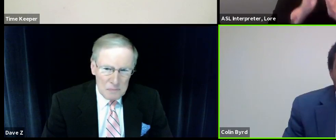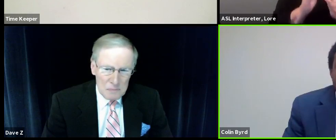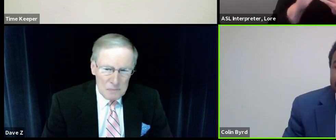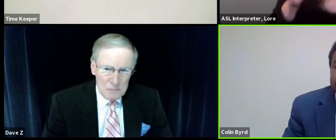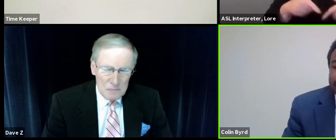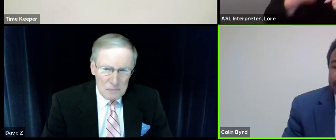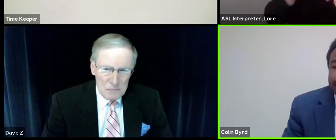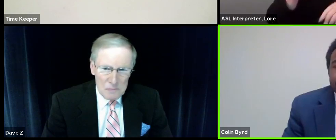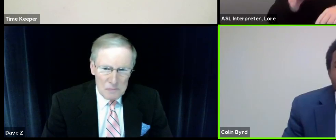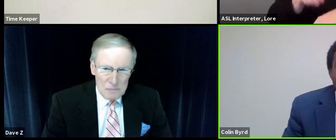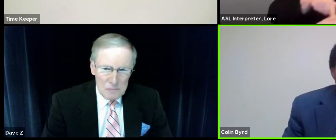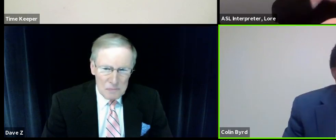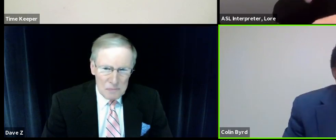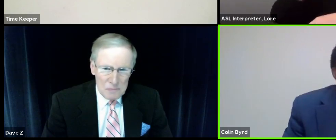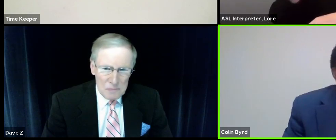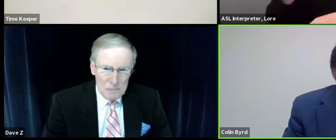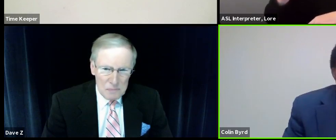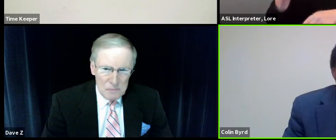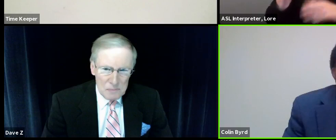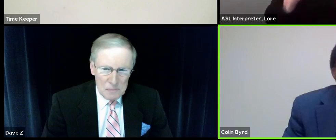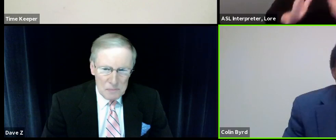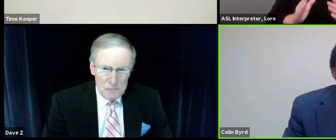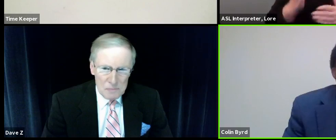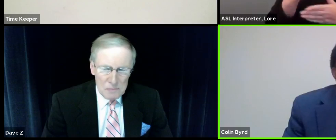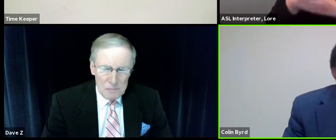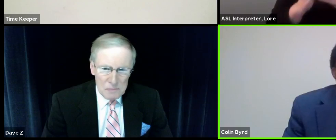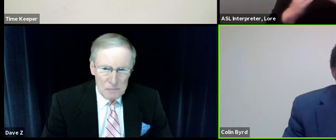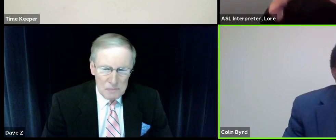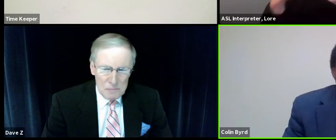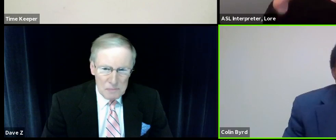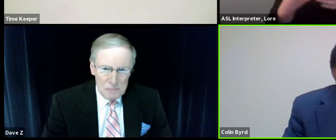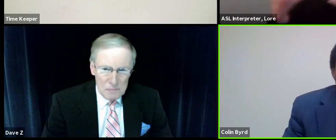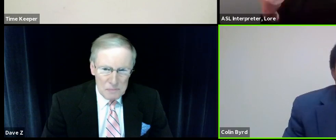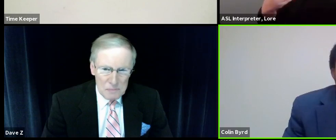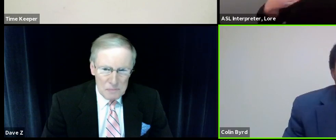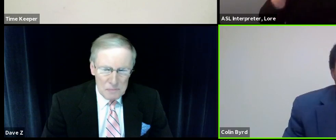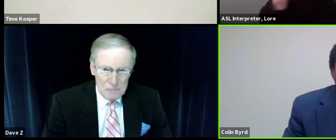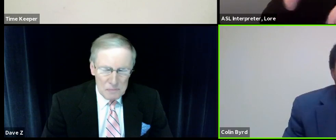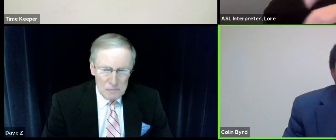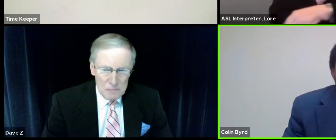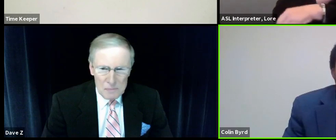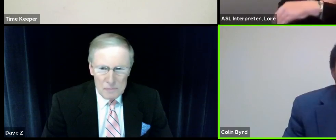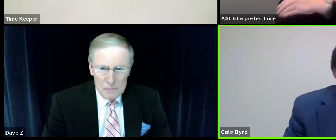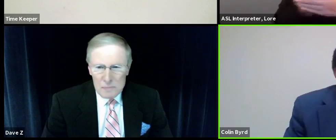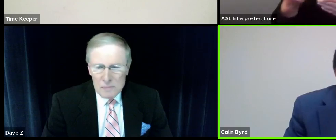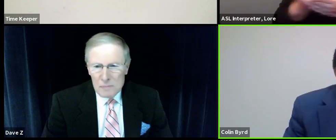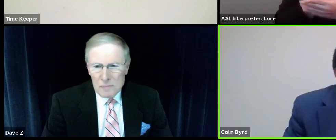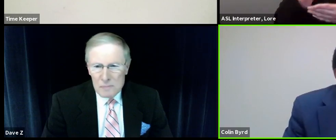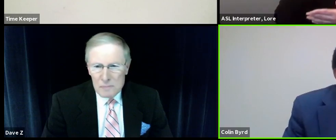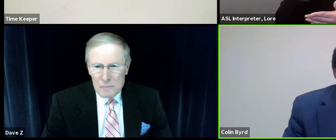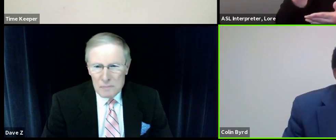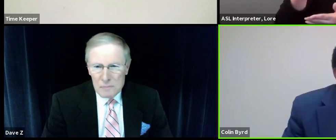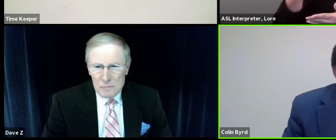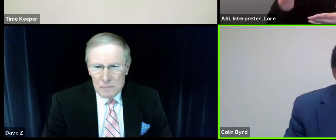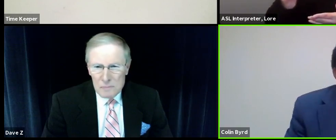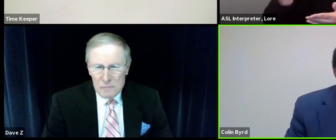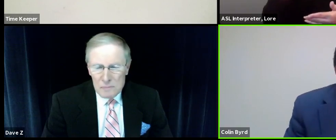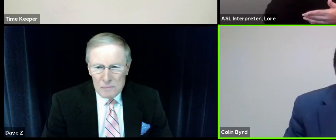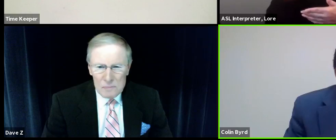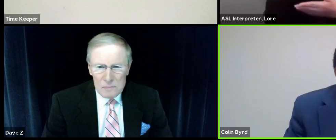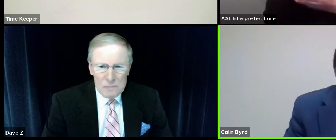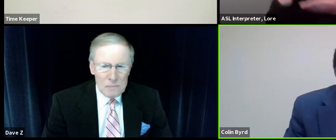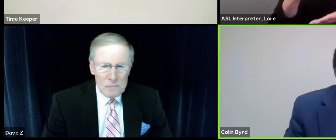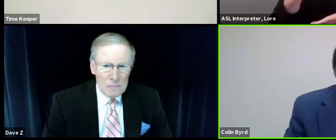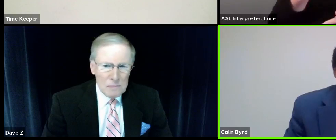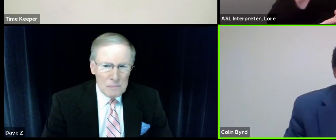Greenbelters. And there are some candidates with a lot of youth energy and fresh-eyed dick. I think I bring the best of all